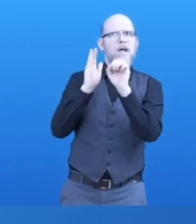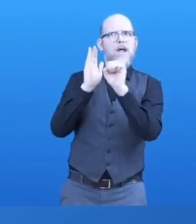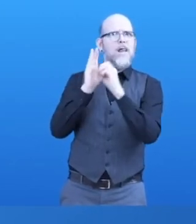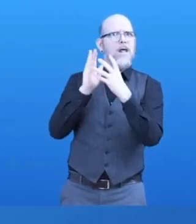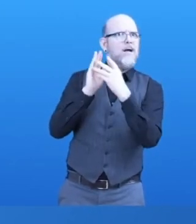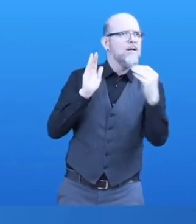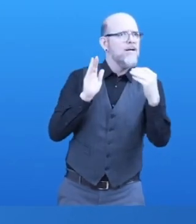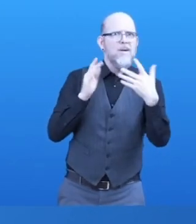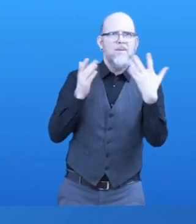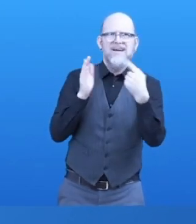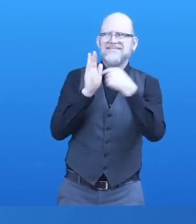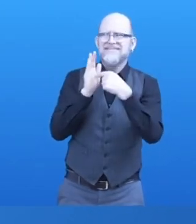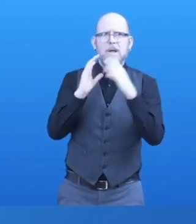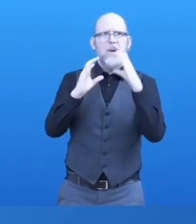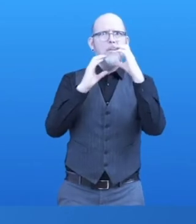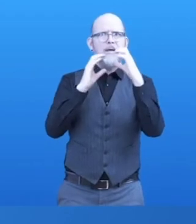everywhere.